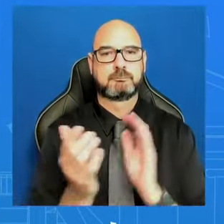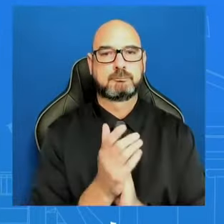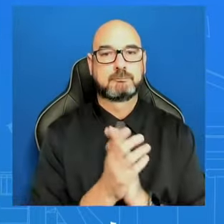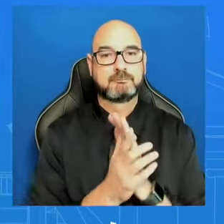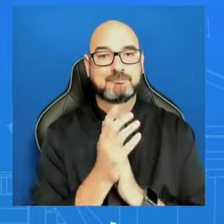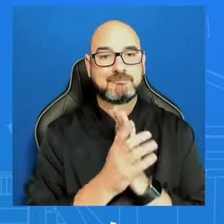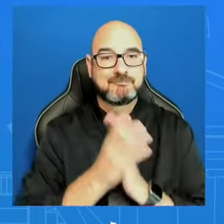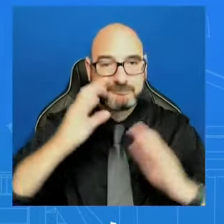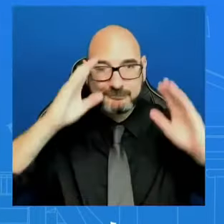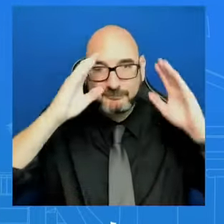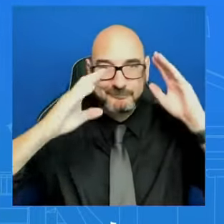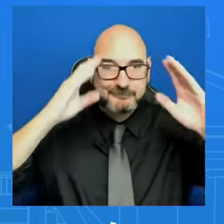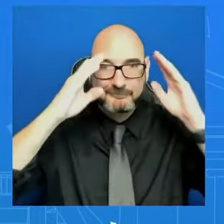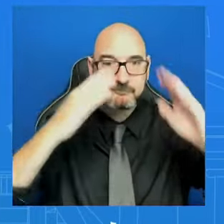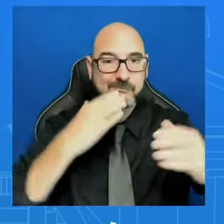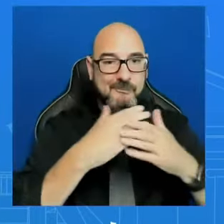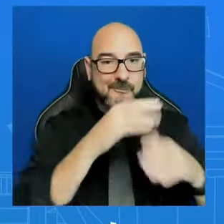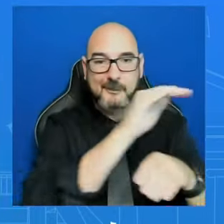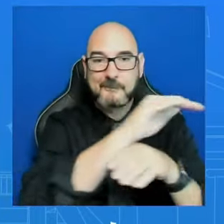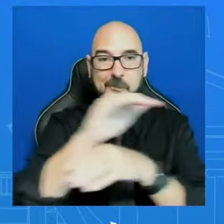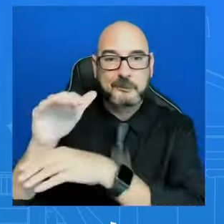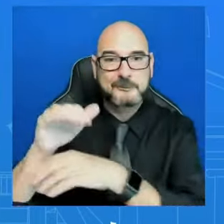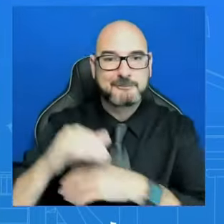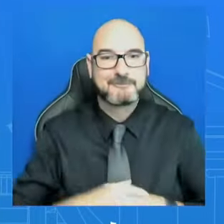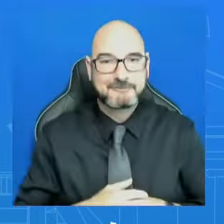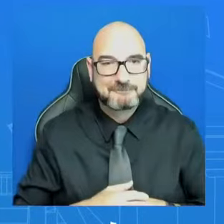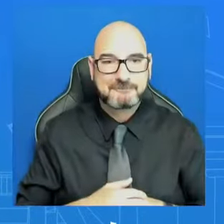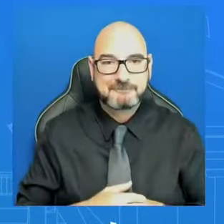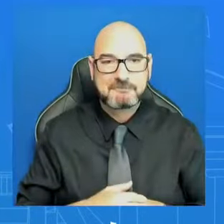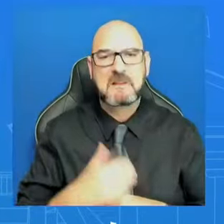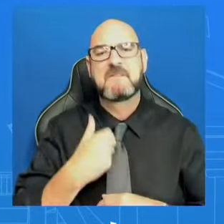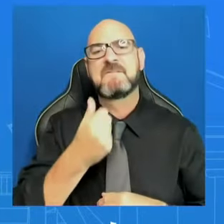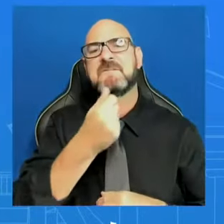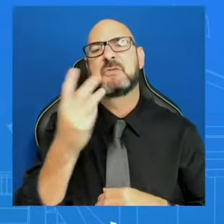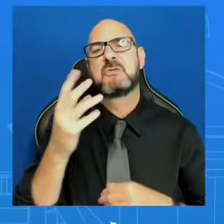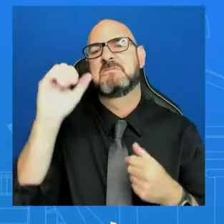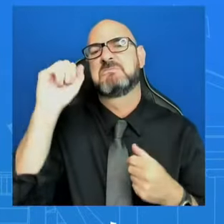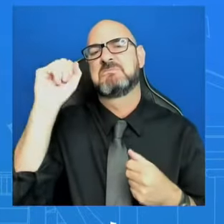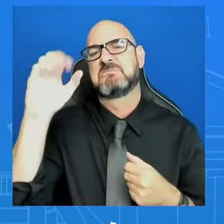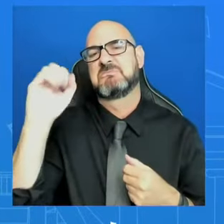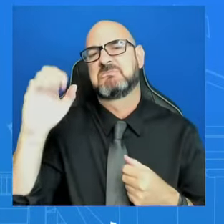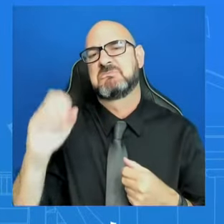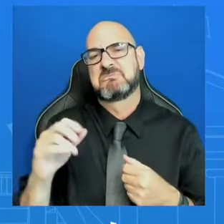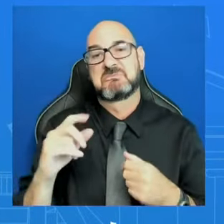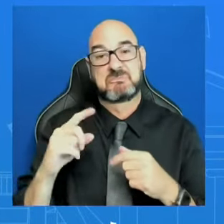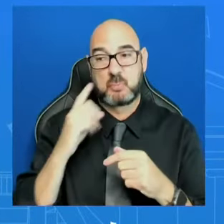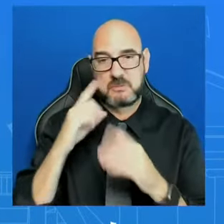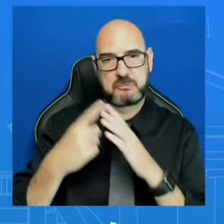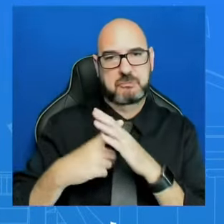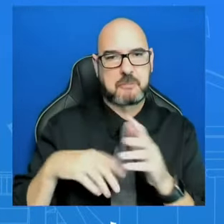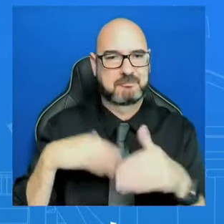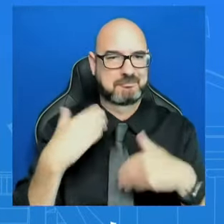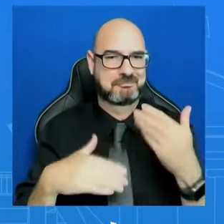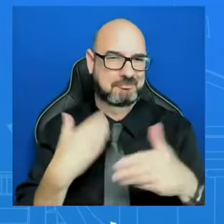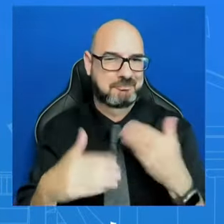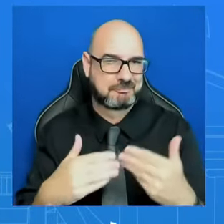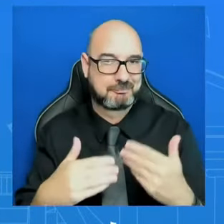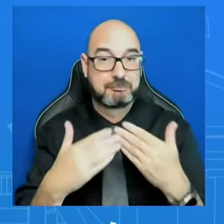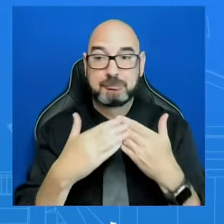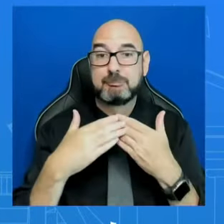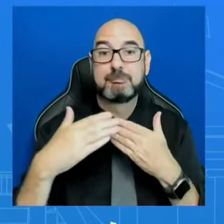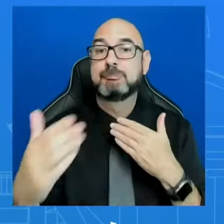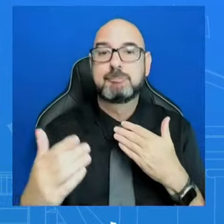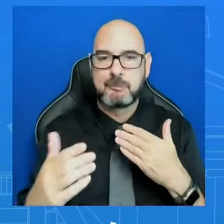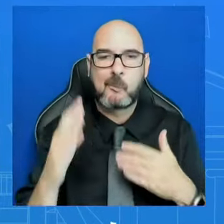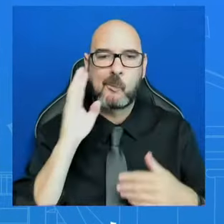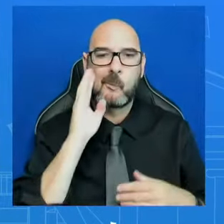I have just a couple things at the top, and then we'll get going. So tomorrow, as you all